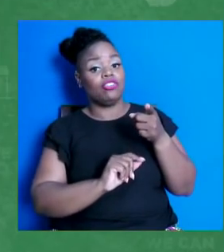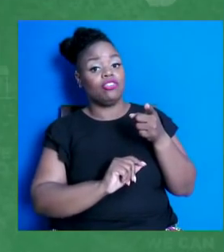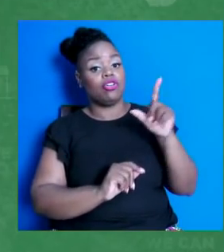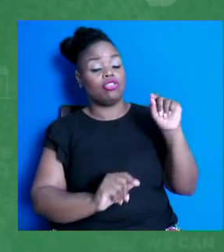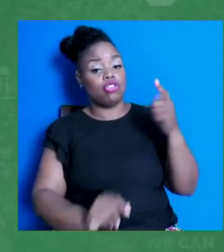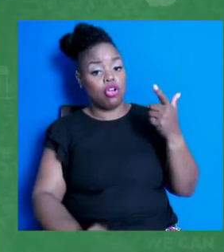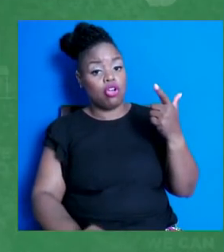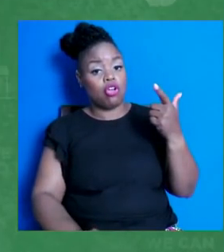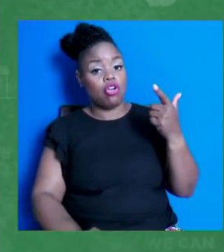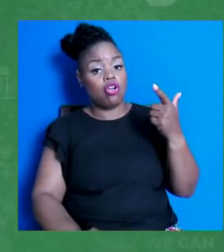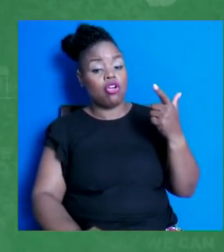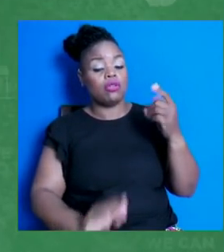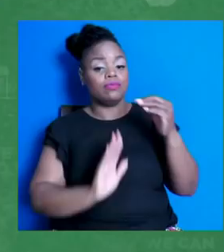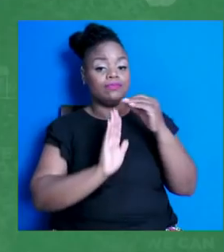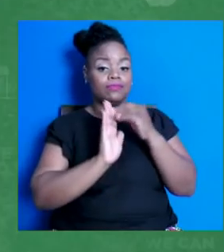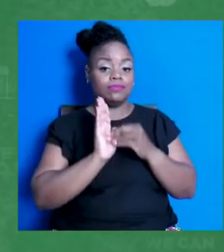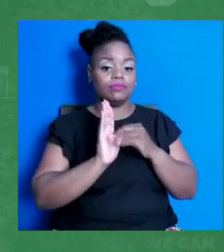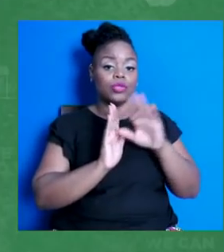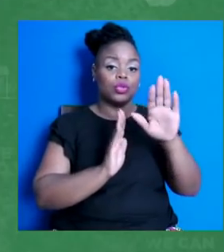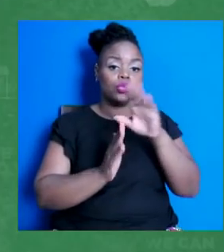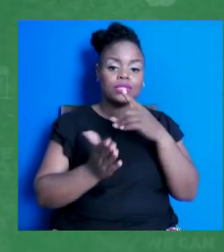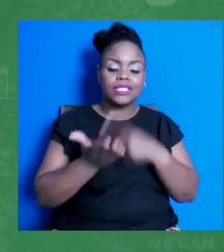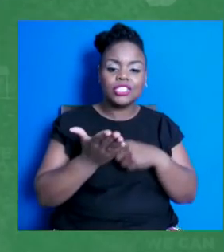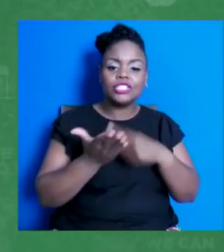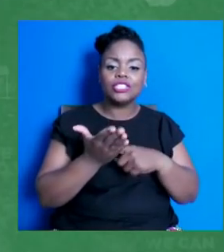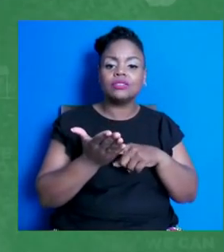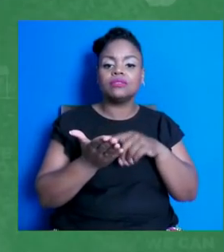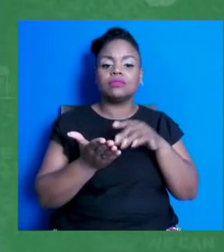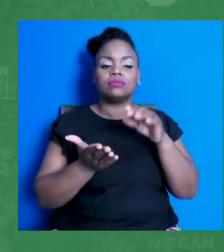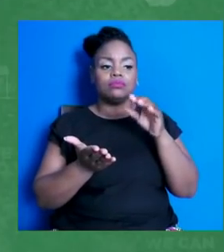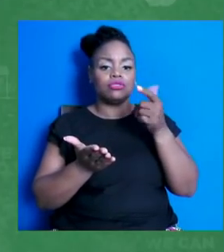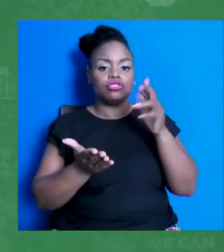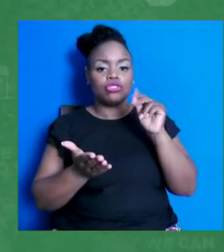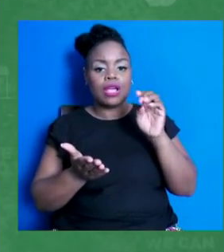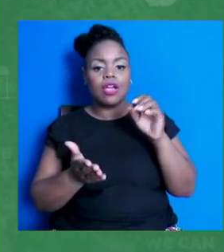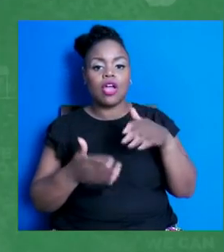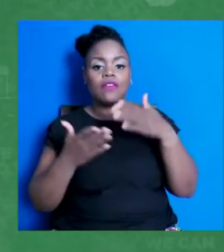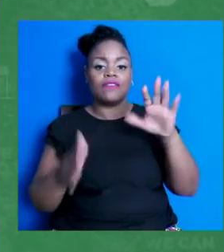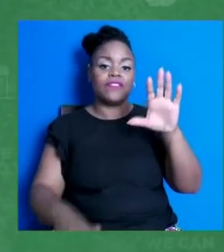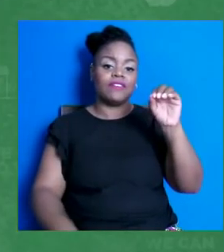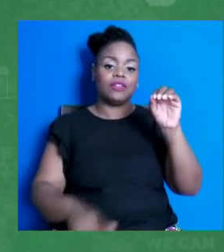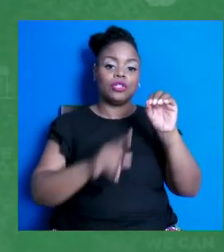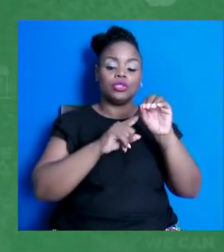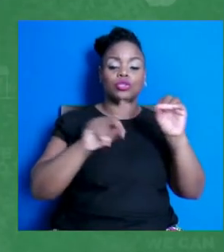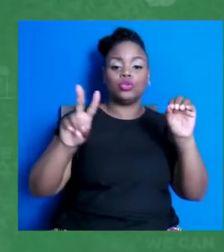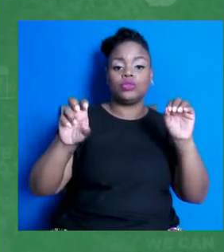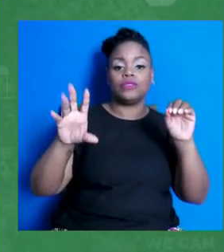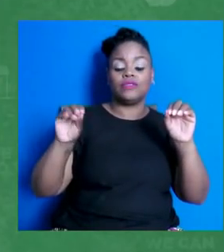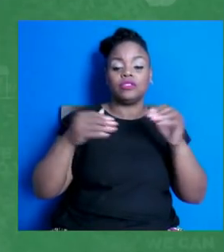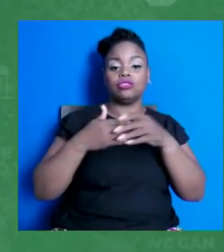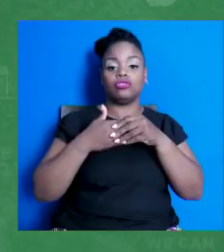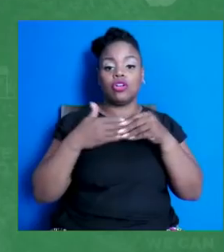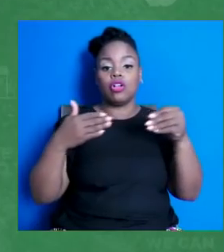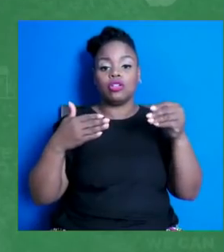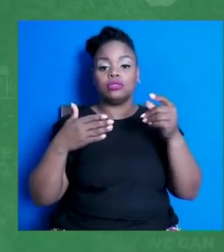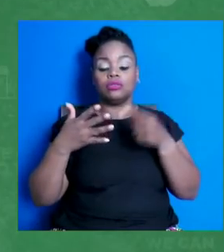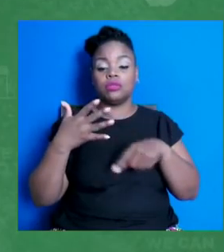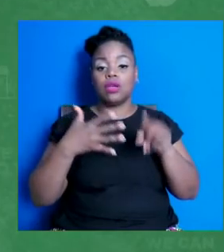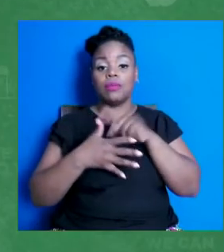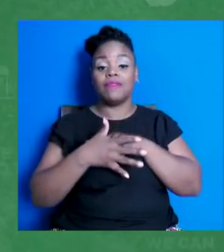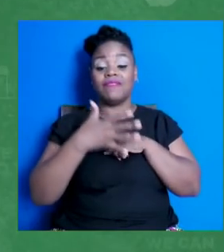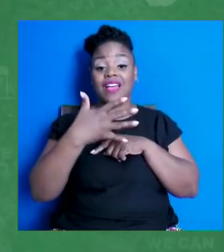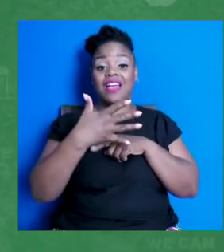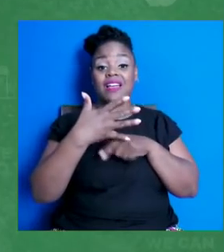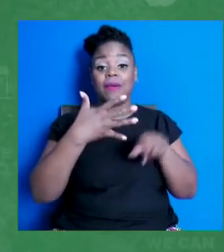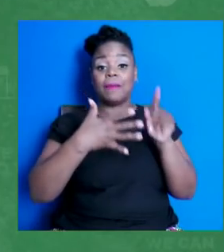track it there. And we'll also be able to offer between 50 to $250 for the top five people. So this is really exciting and